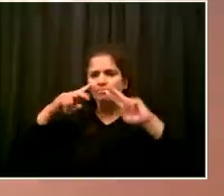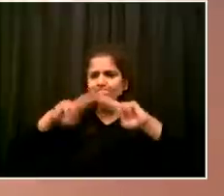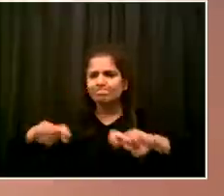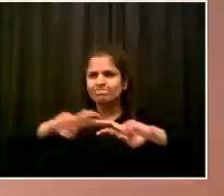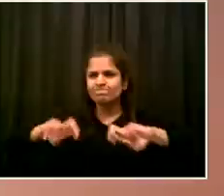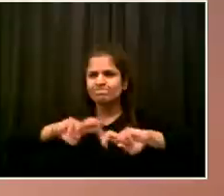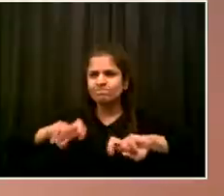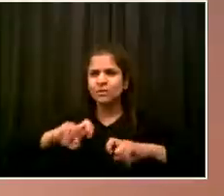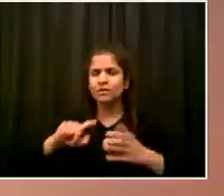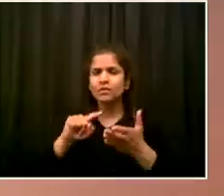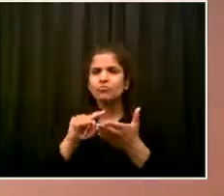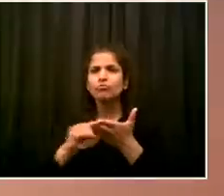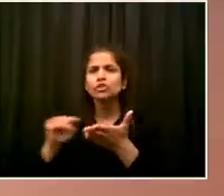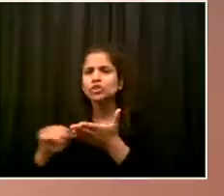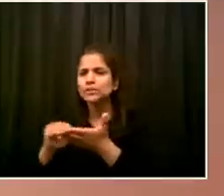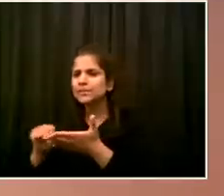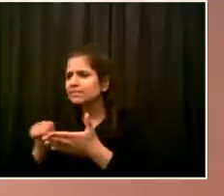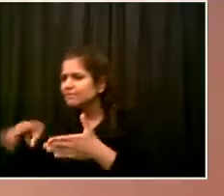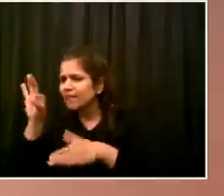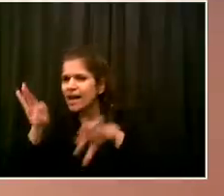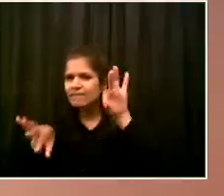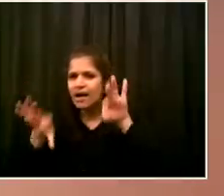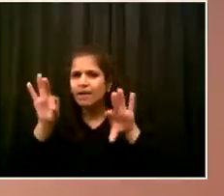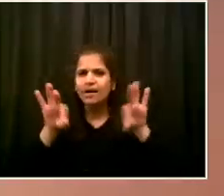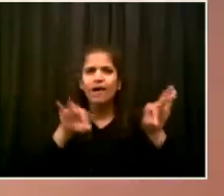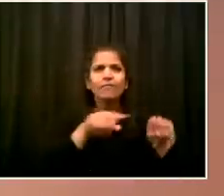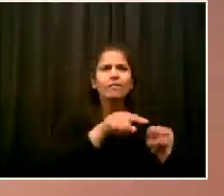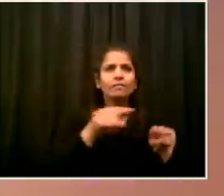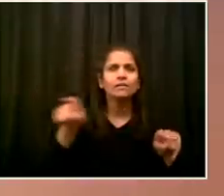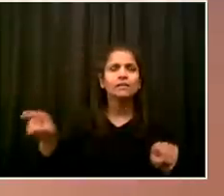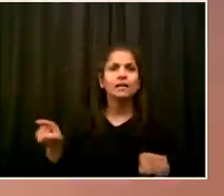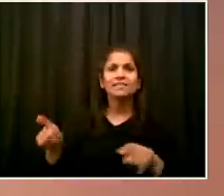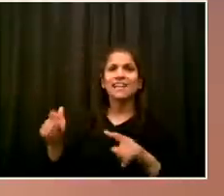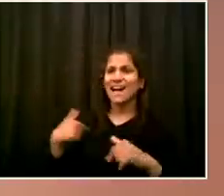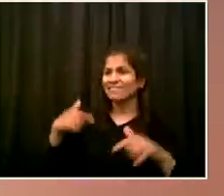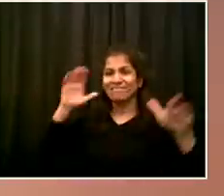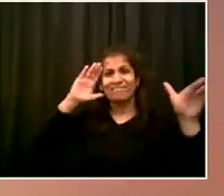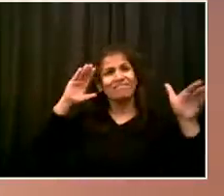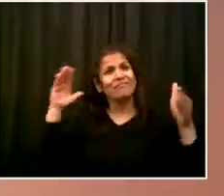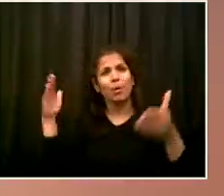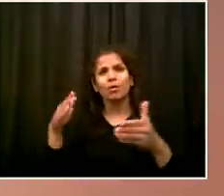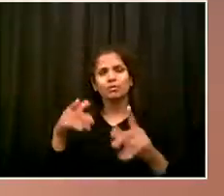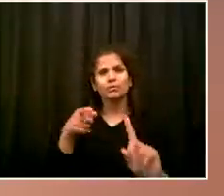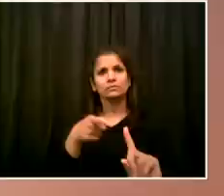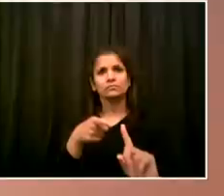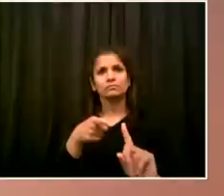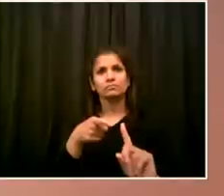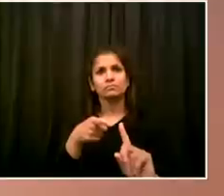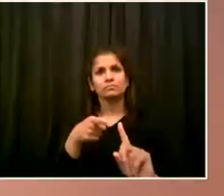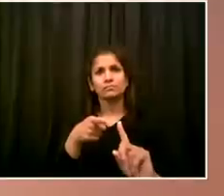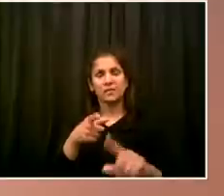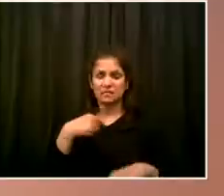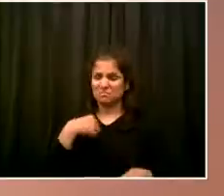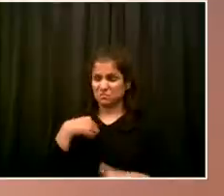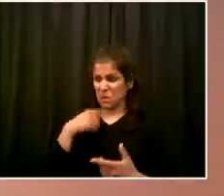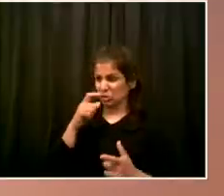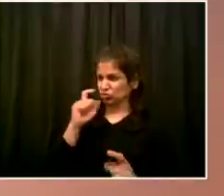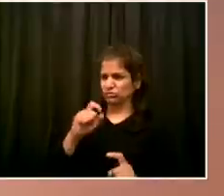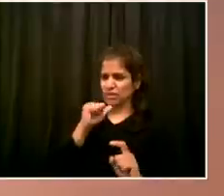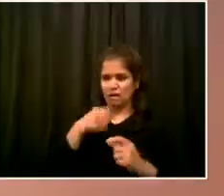not on certifying who might be clear to go back to work, but rather figure out a method that can apply to everyone